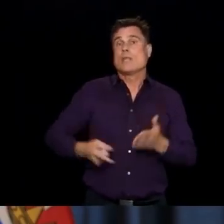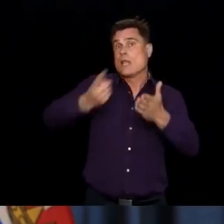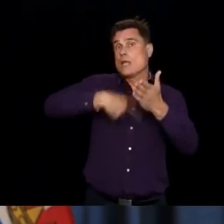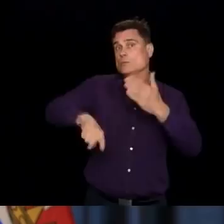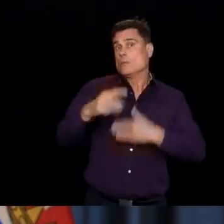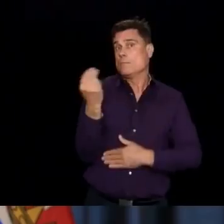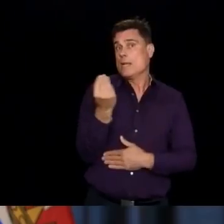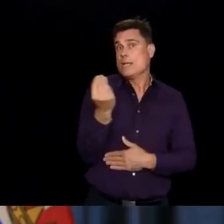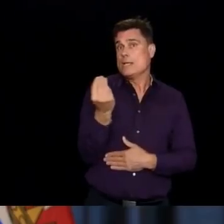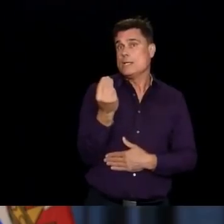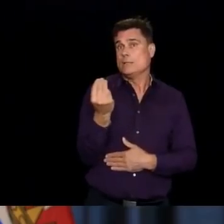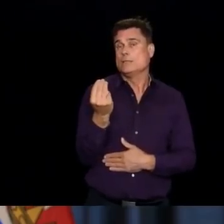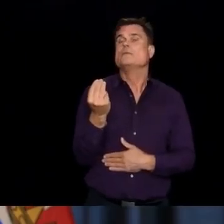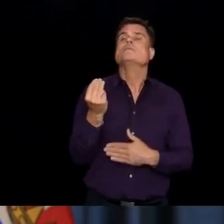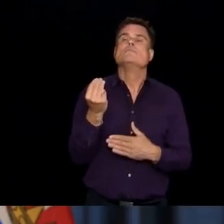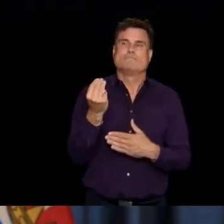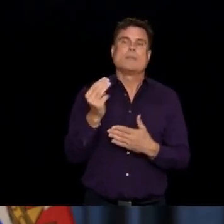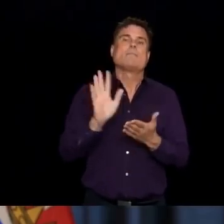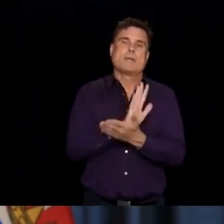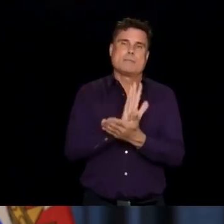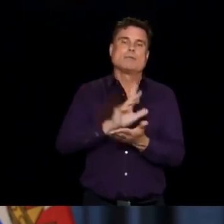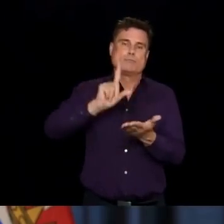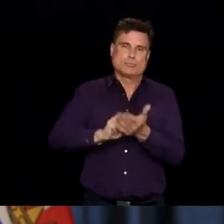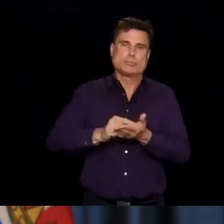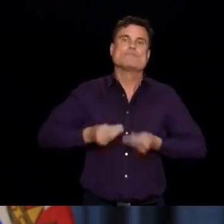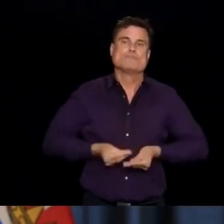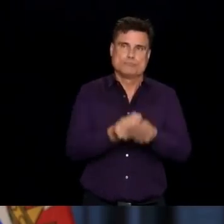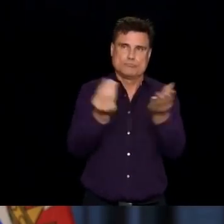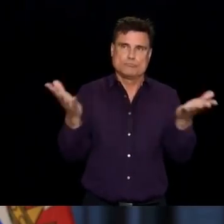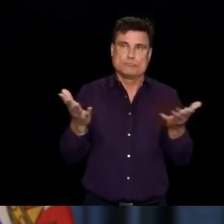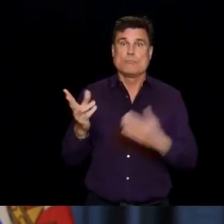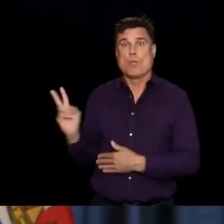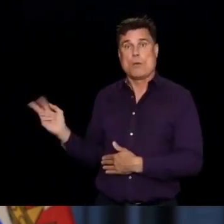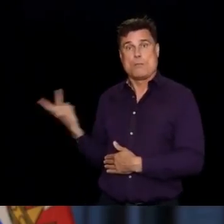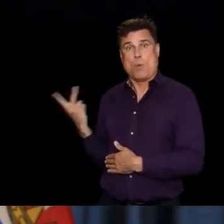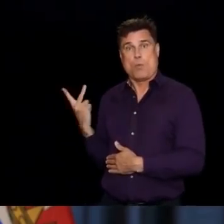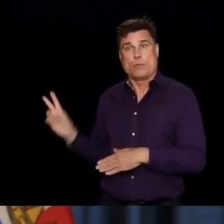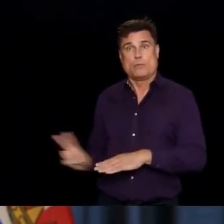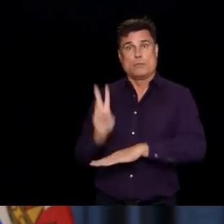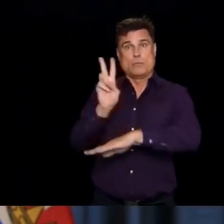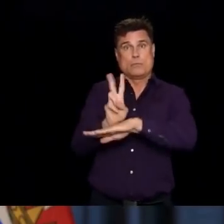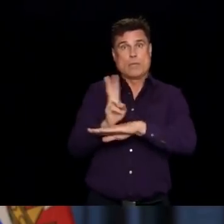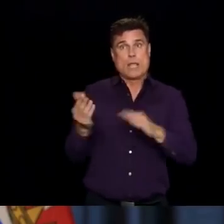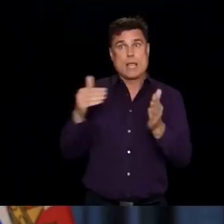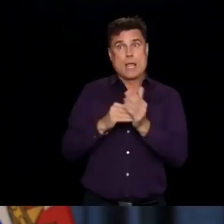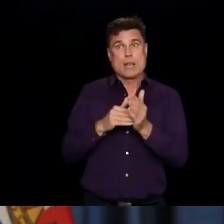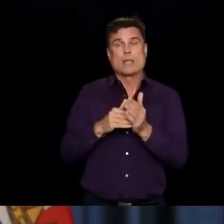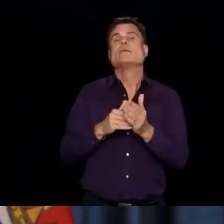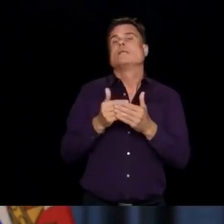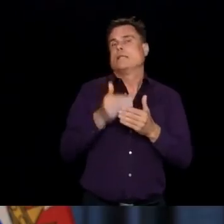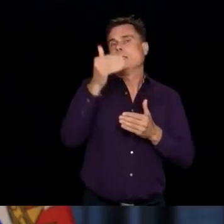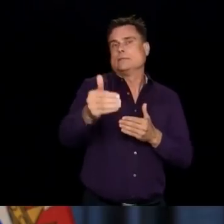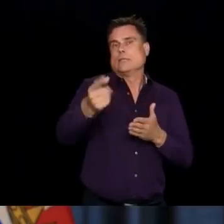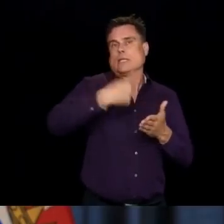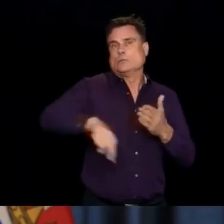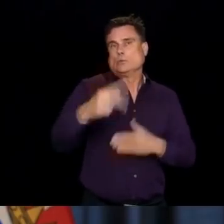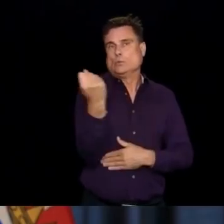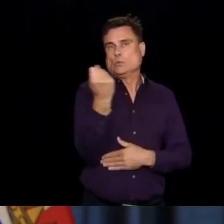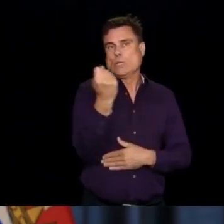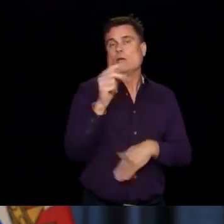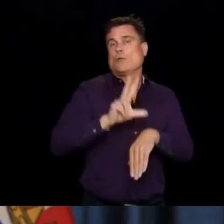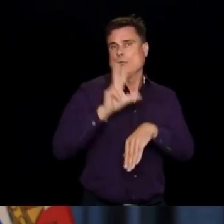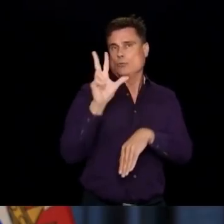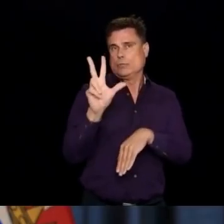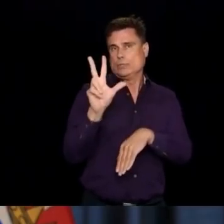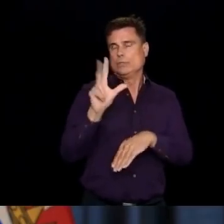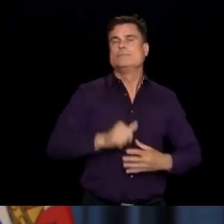And then, the following Monday, there will be a written briefing as well. Next Monday, and we'll be back here on Tuesday at 3 o'clock